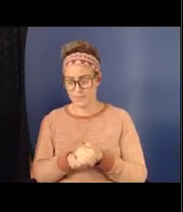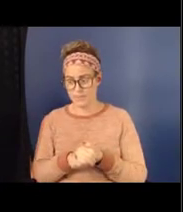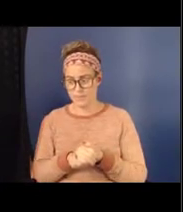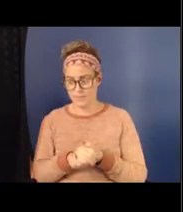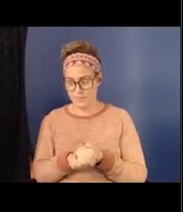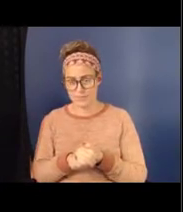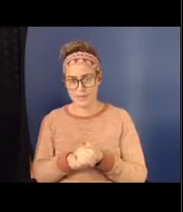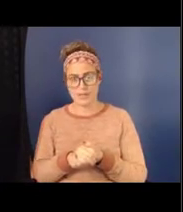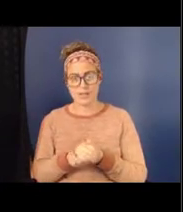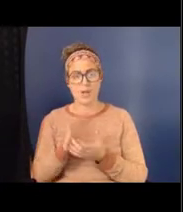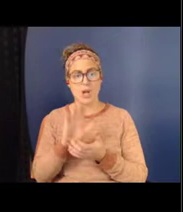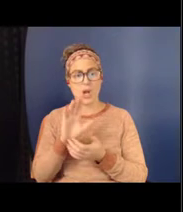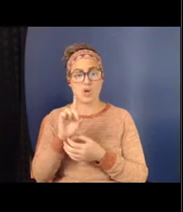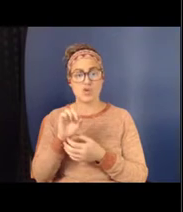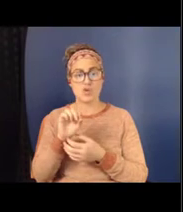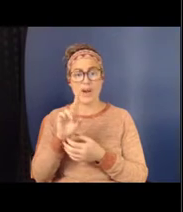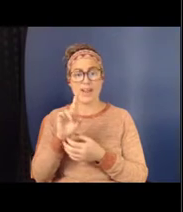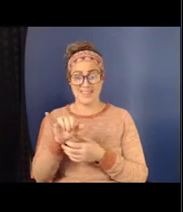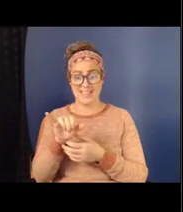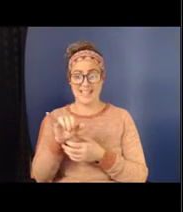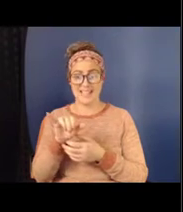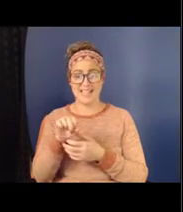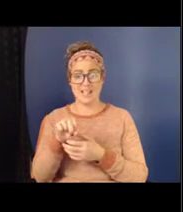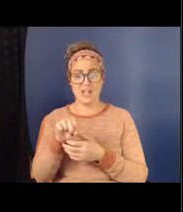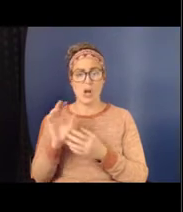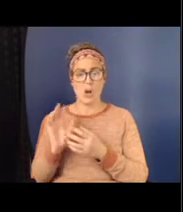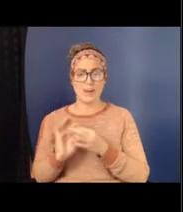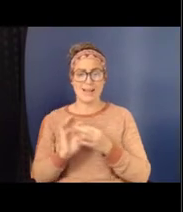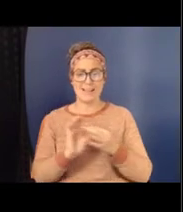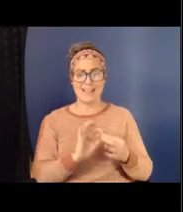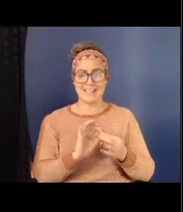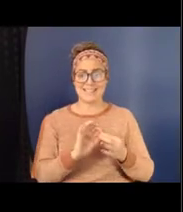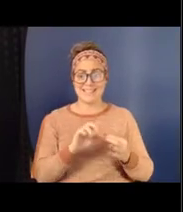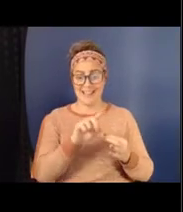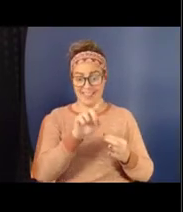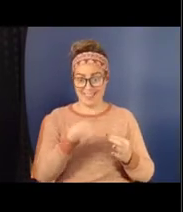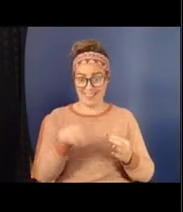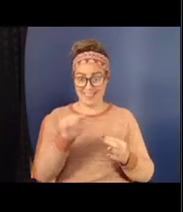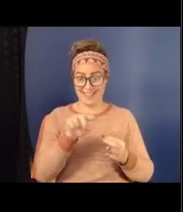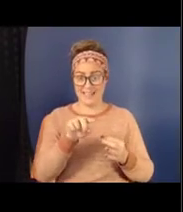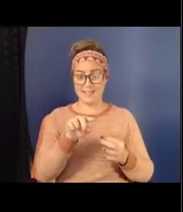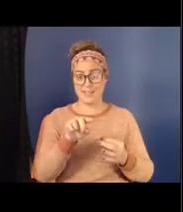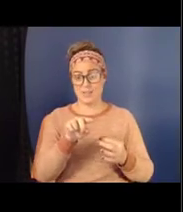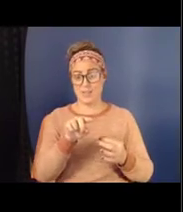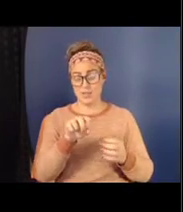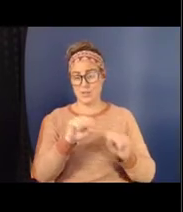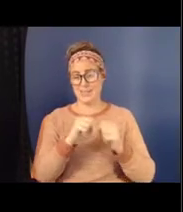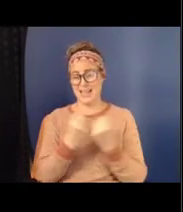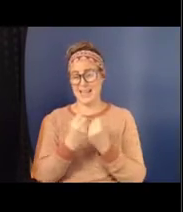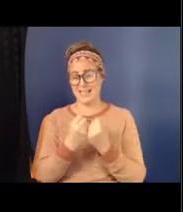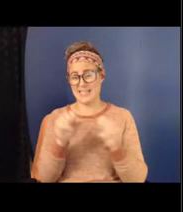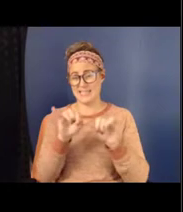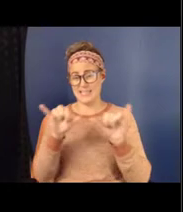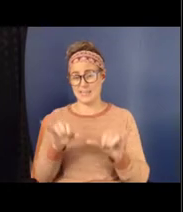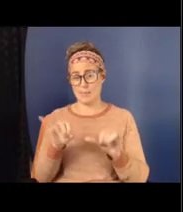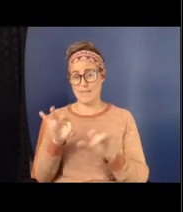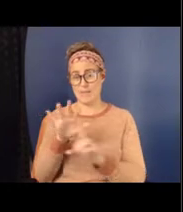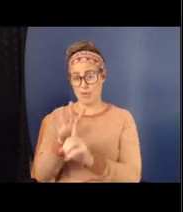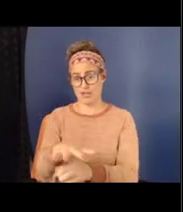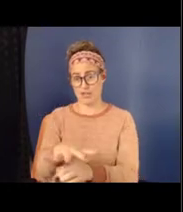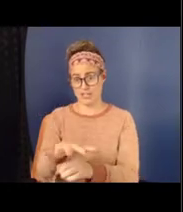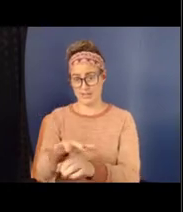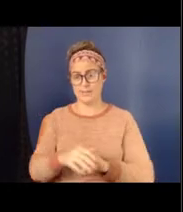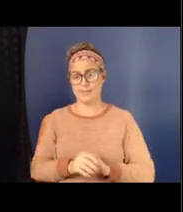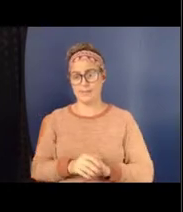Jarthi relates these to societal systems of oppression because we know these don't occur in a vacuum. These behaviors are